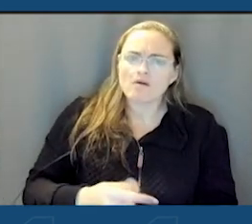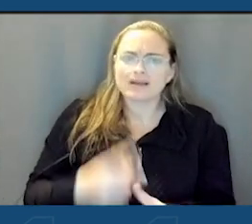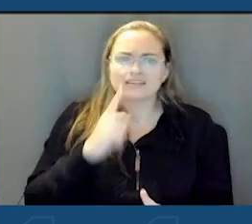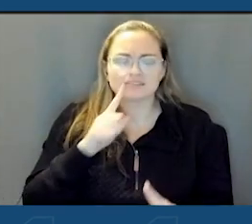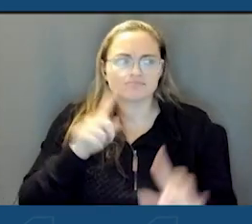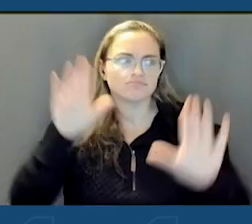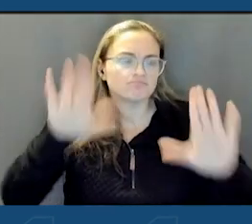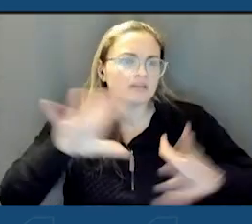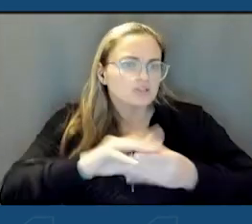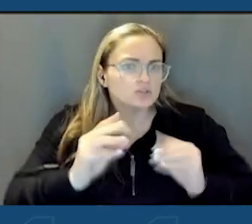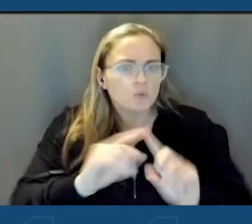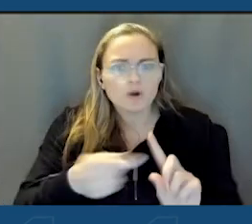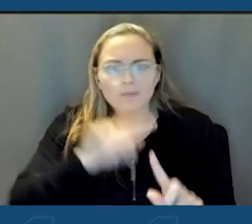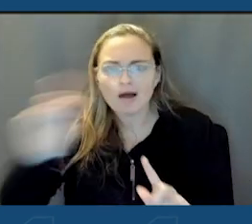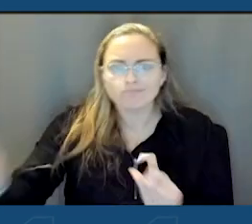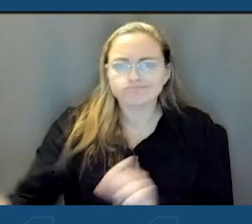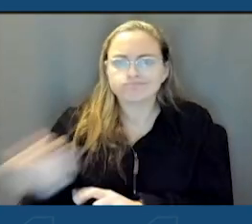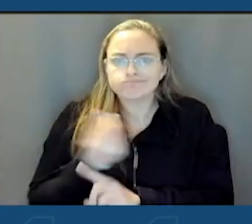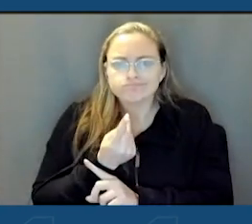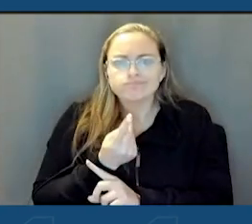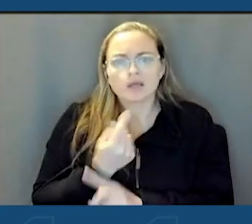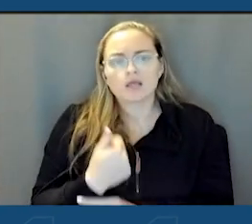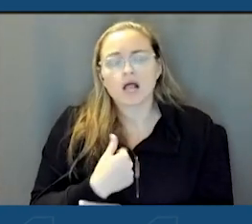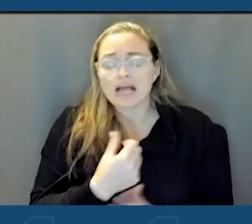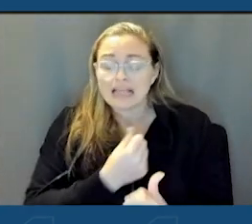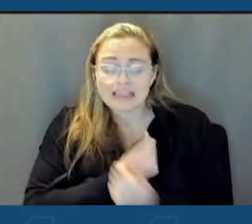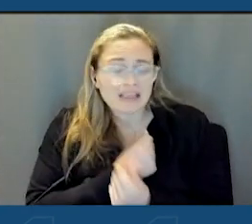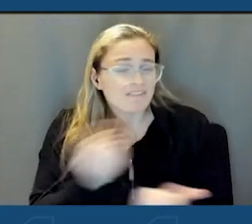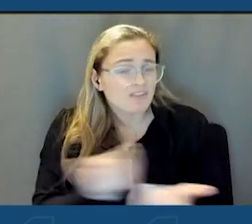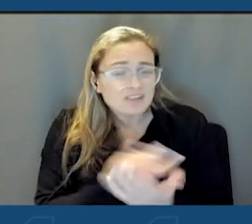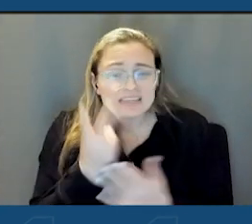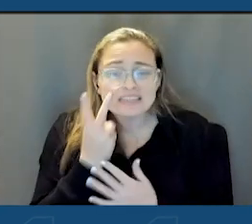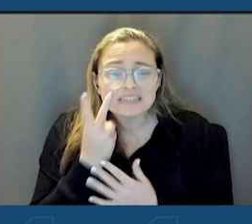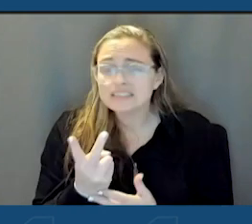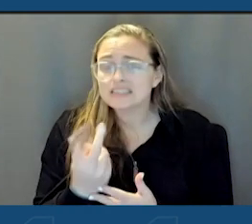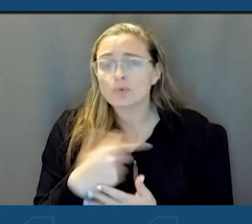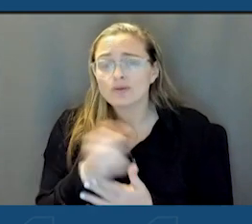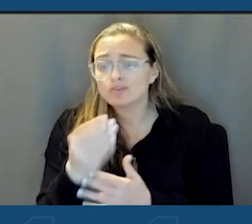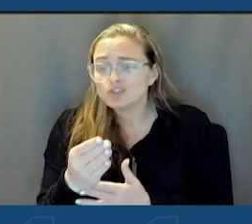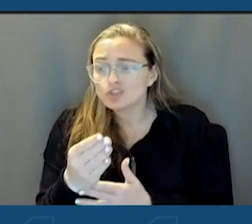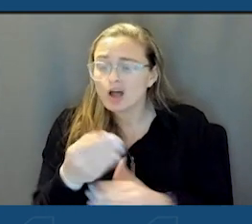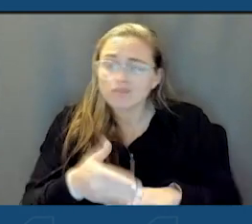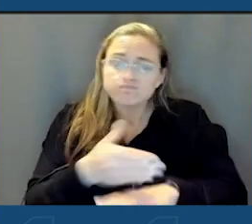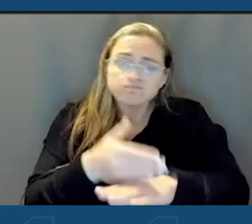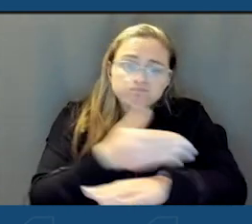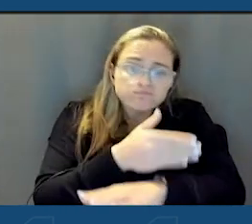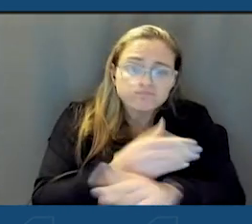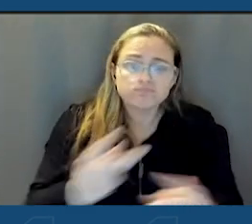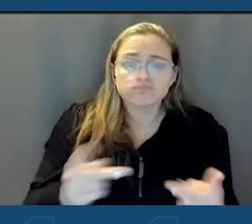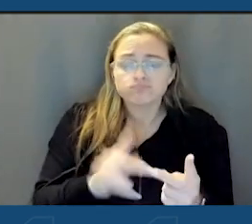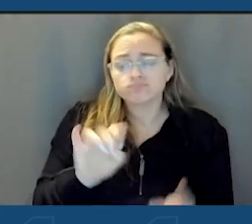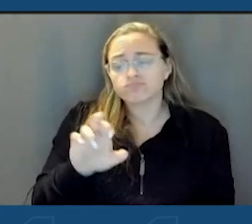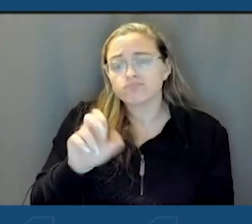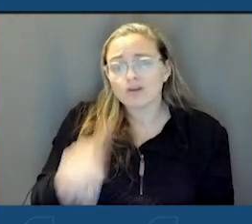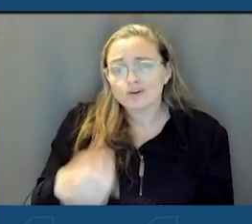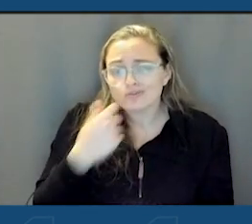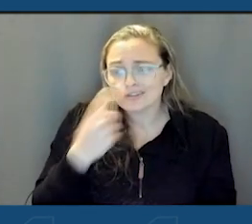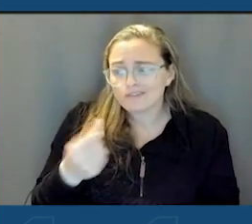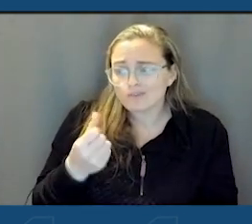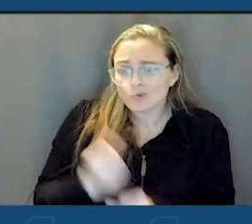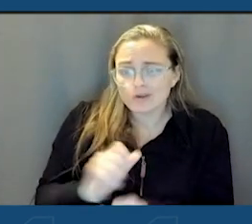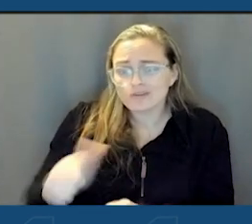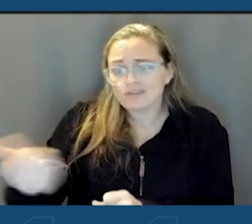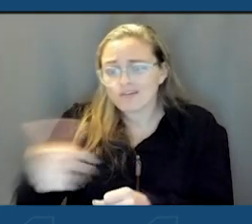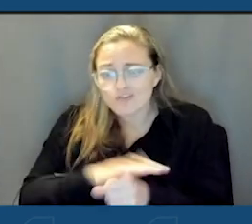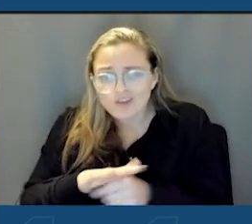of comeback. And I love what I see. We've had some job growth in places like Dunkirk over the last few years and other areas